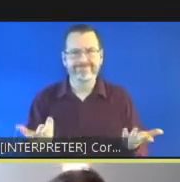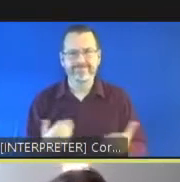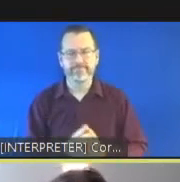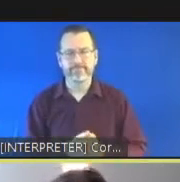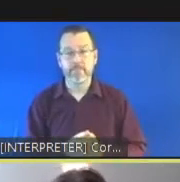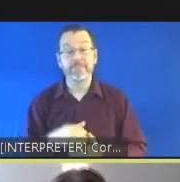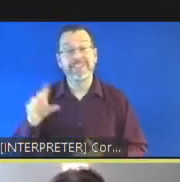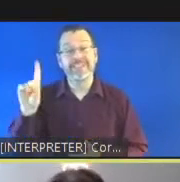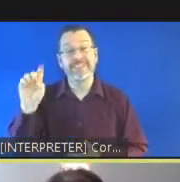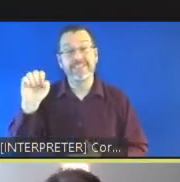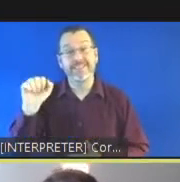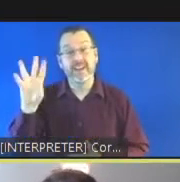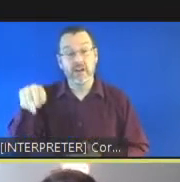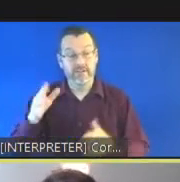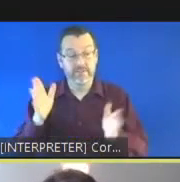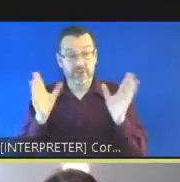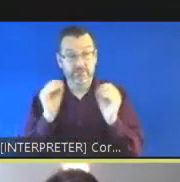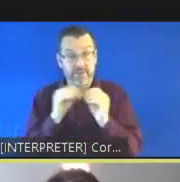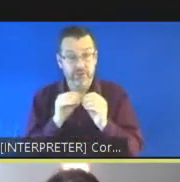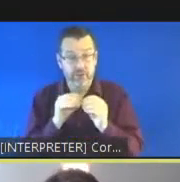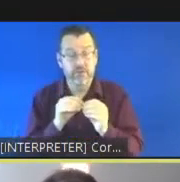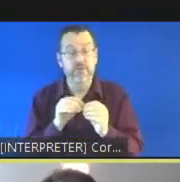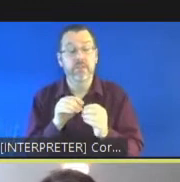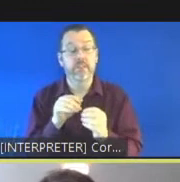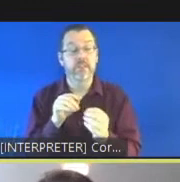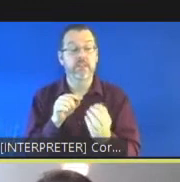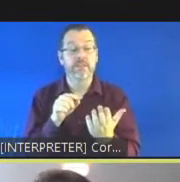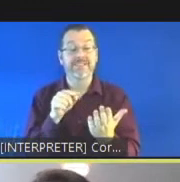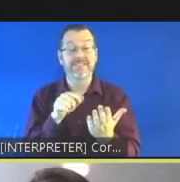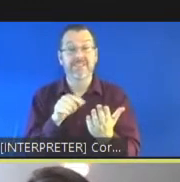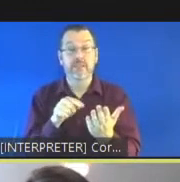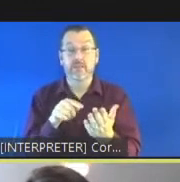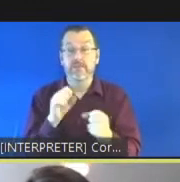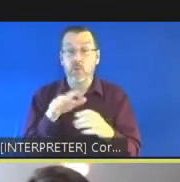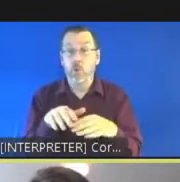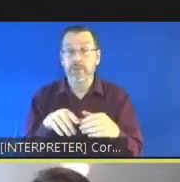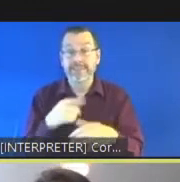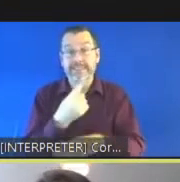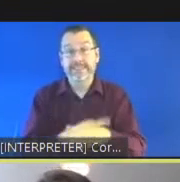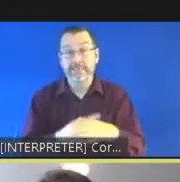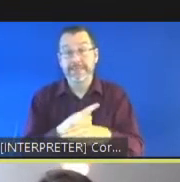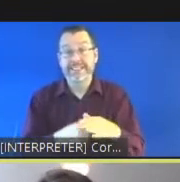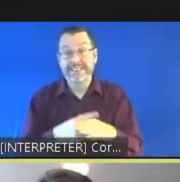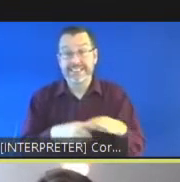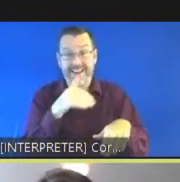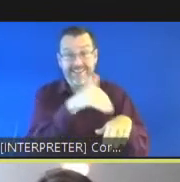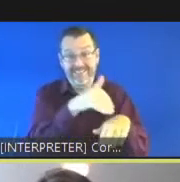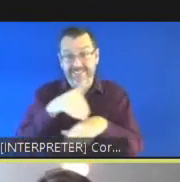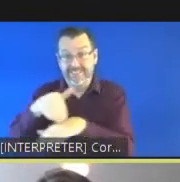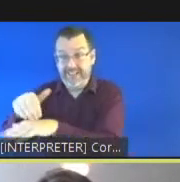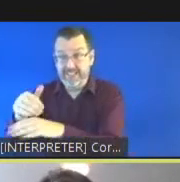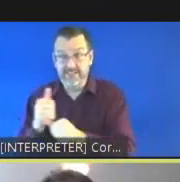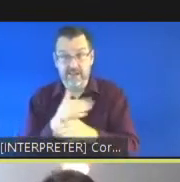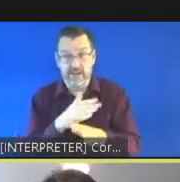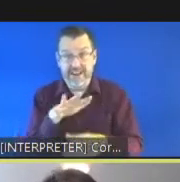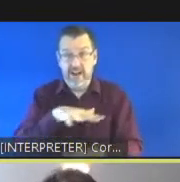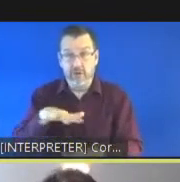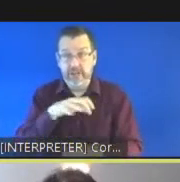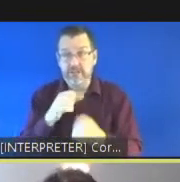on already know that disability is uh a cross-cutting factor in the youth justice strategy and will uh be